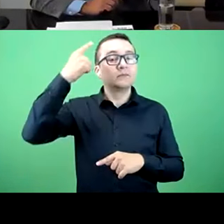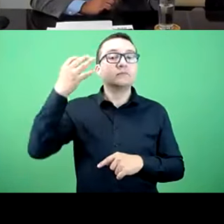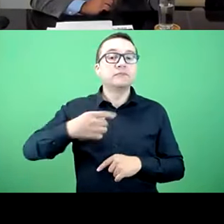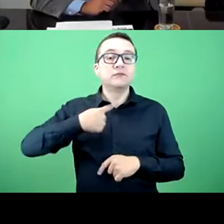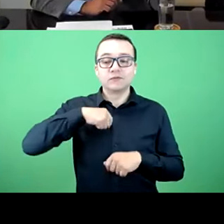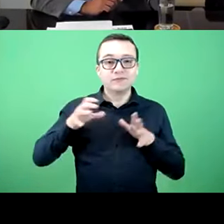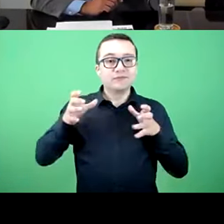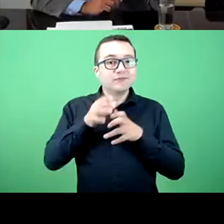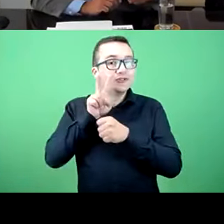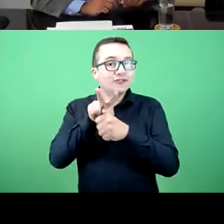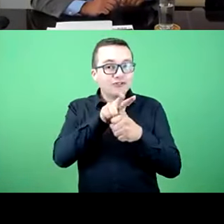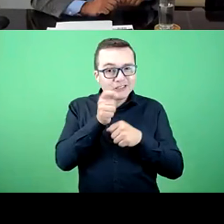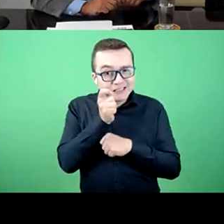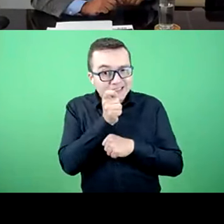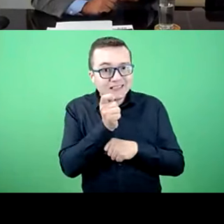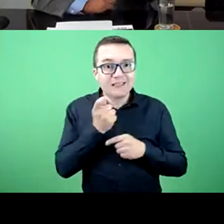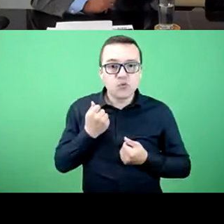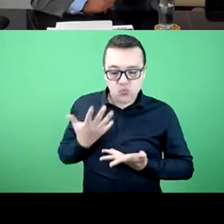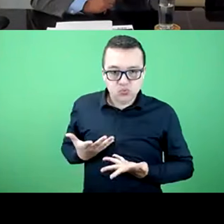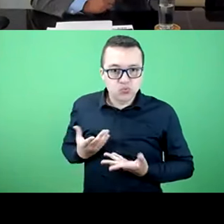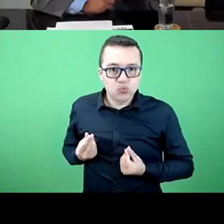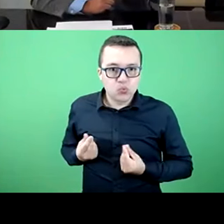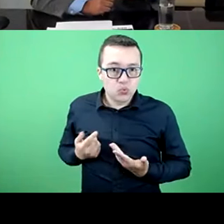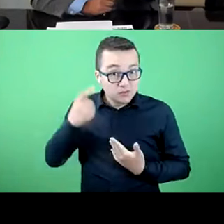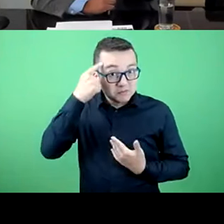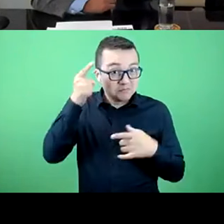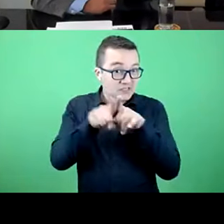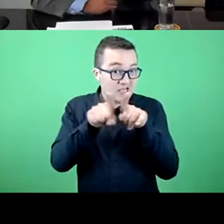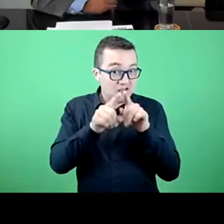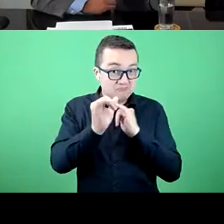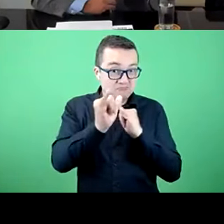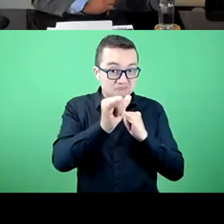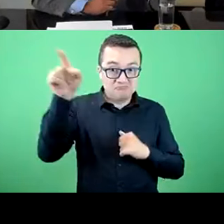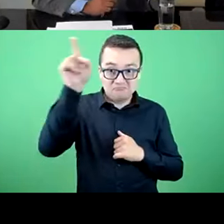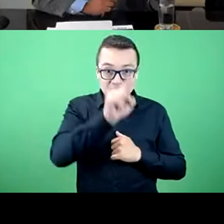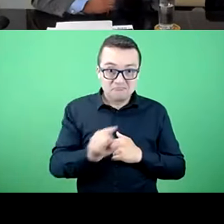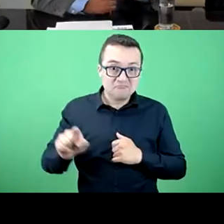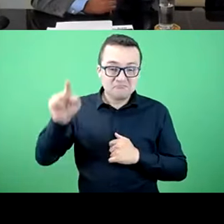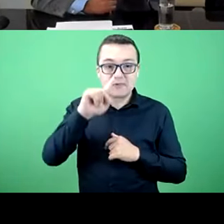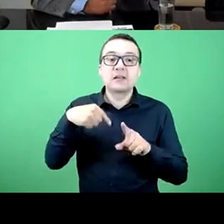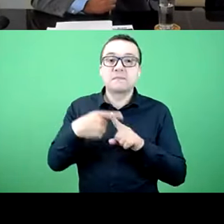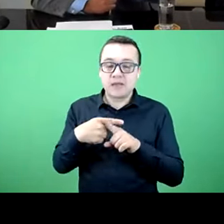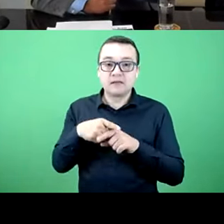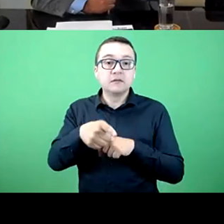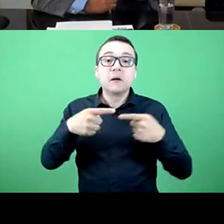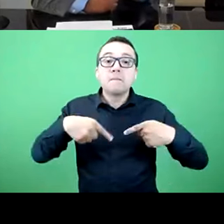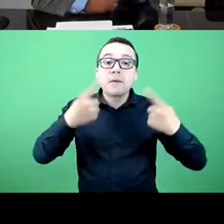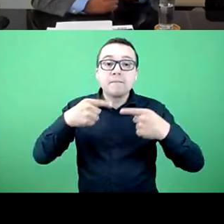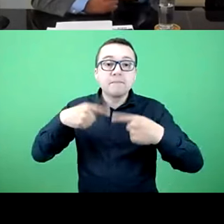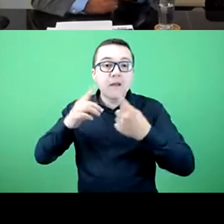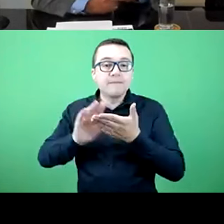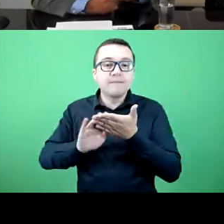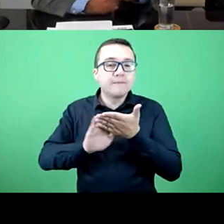and also researchers, as in many other countries. Intervene, from past reality and the to arbitrate a conflict